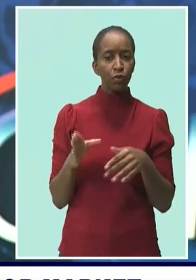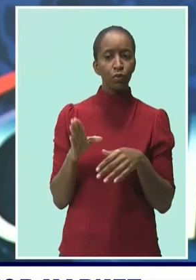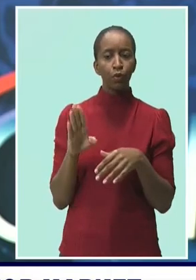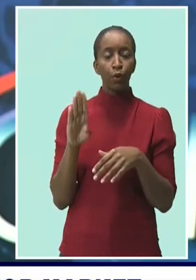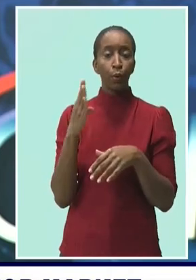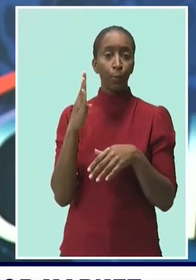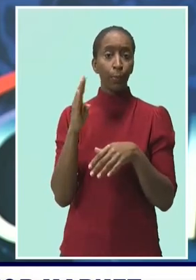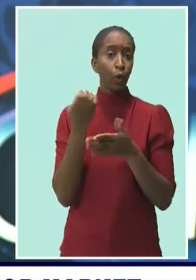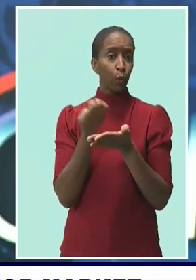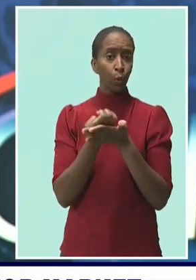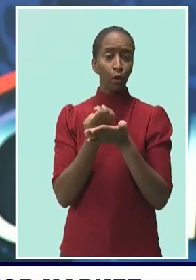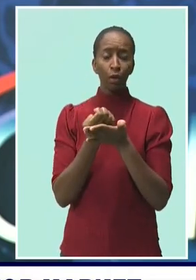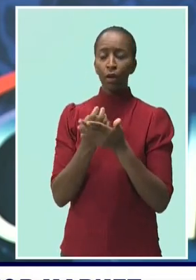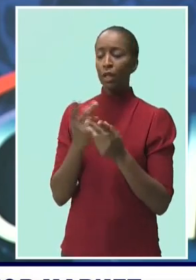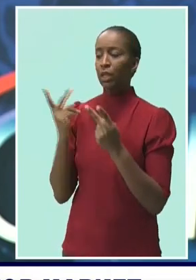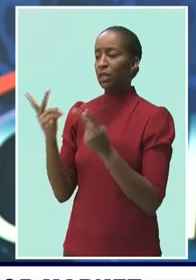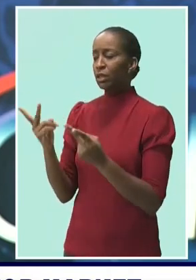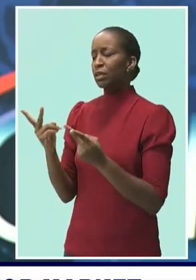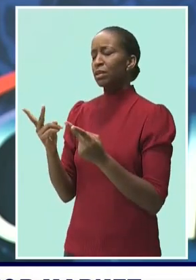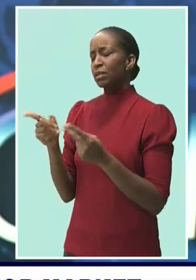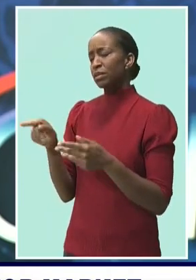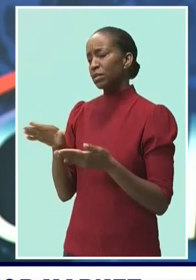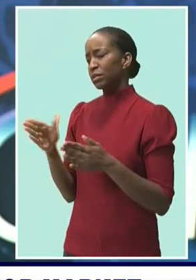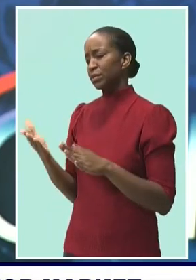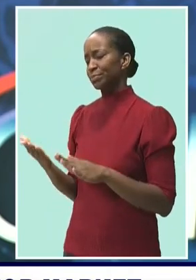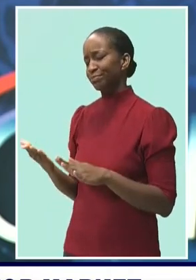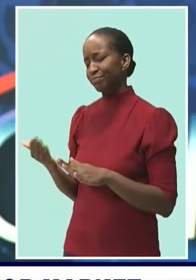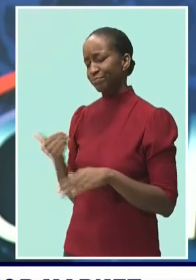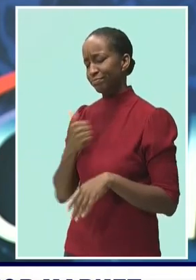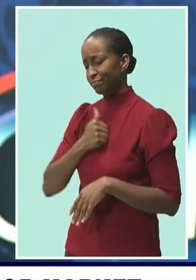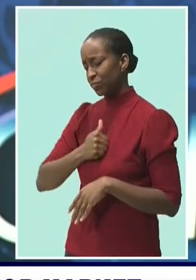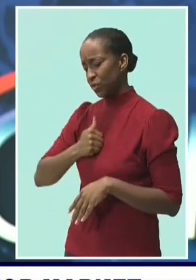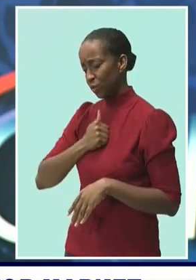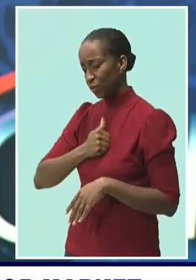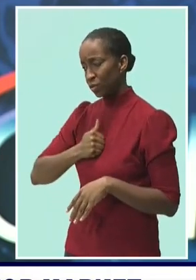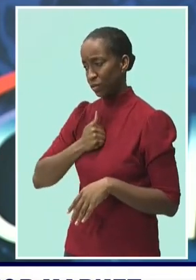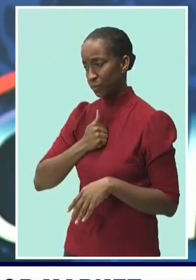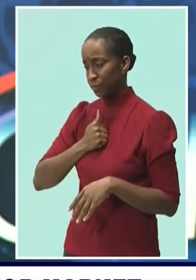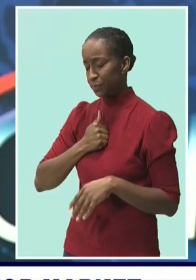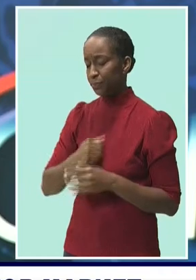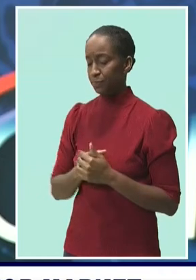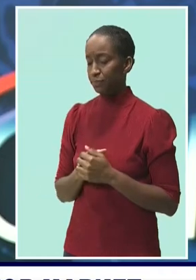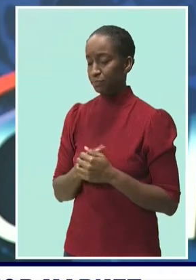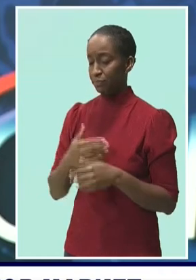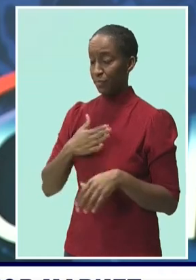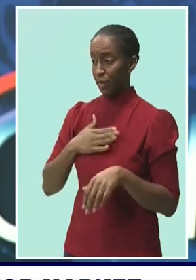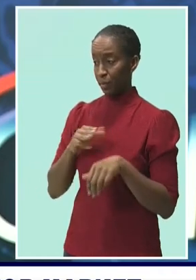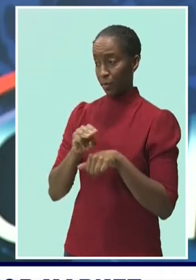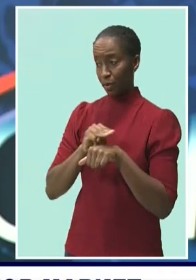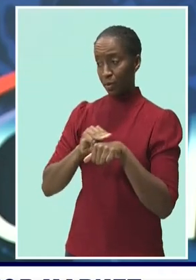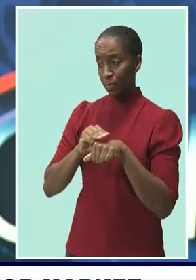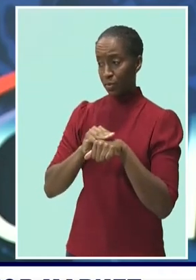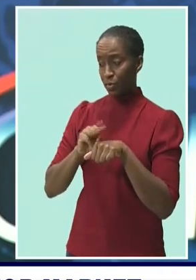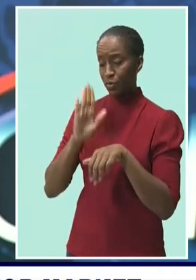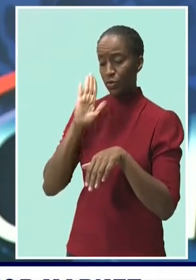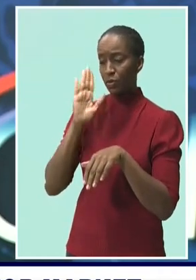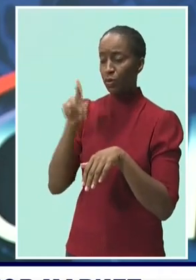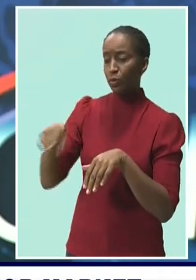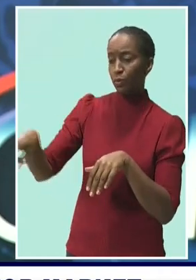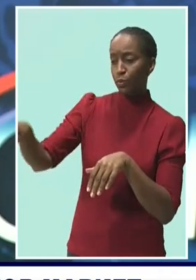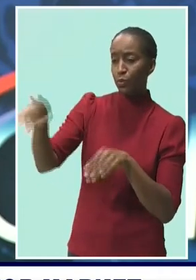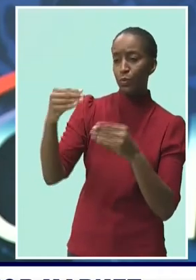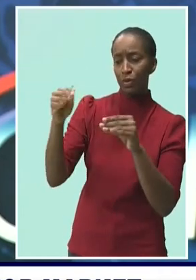also expressed a sorrow at the passing of Miss Hunt. He gave the assurance that his ministry would support the vendors during this